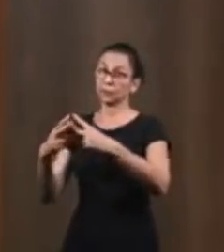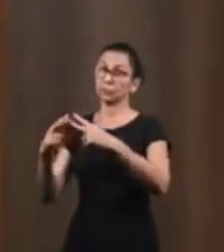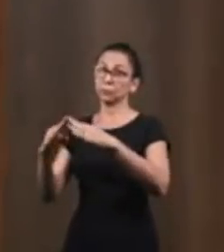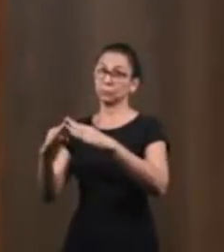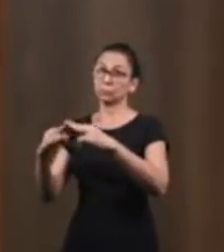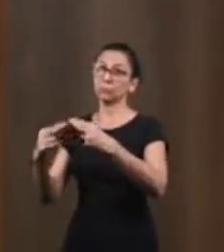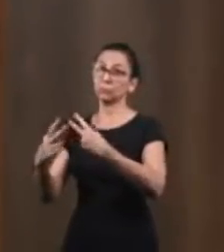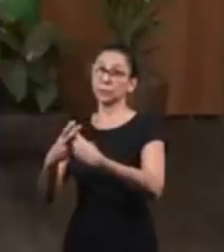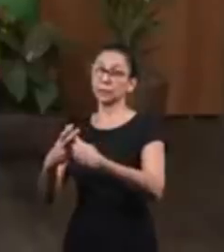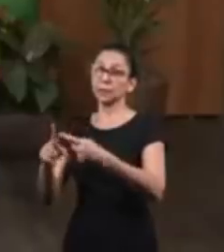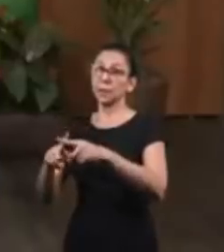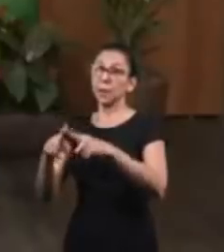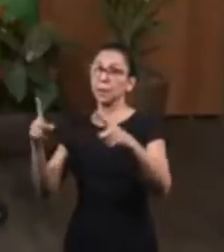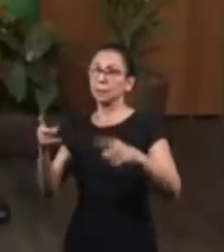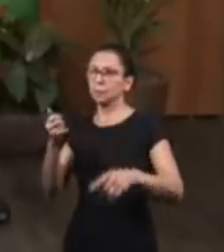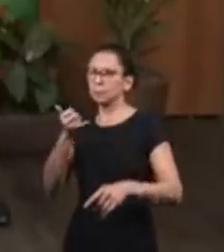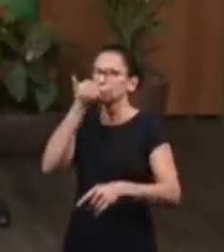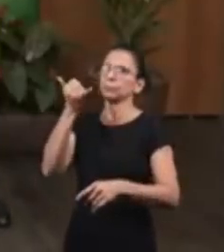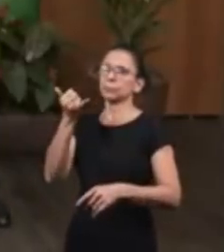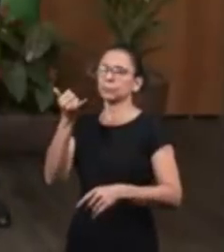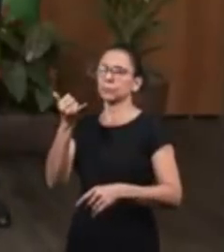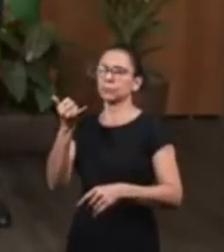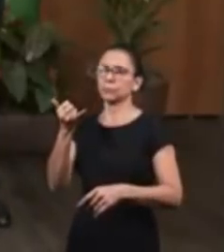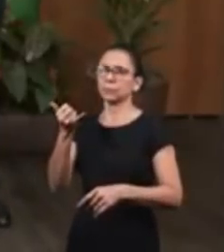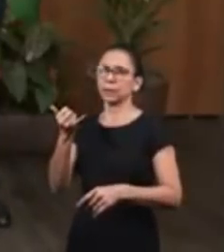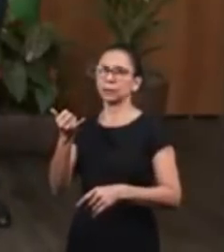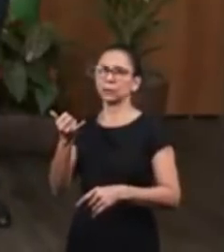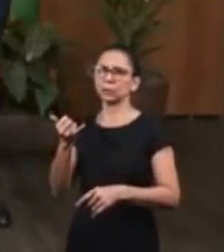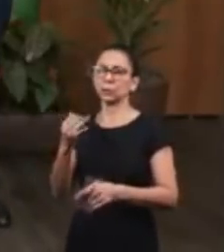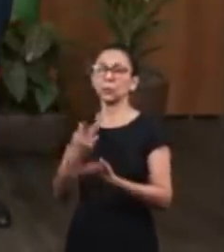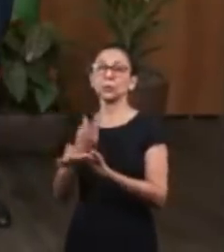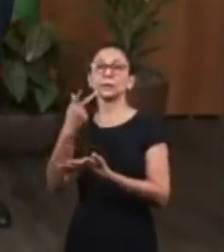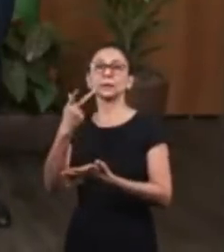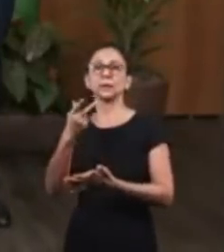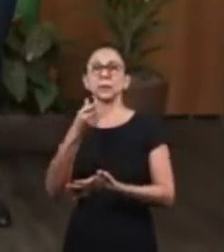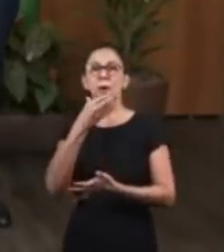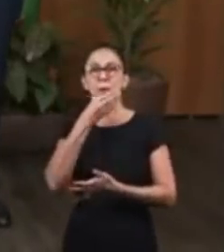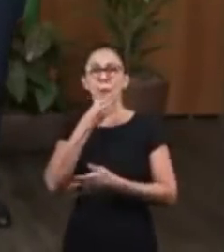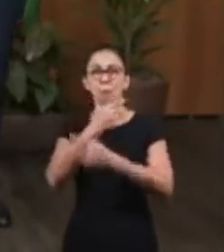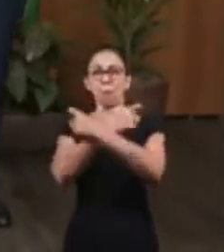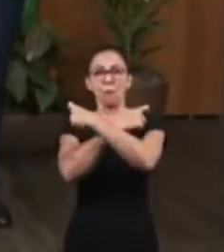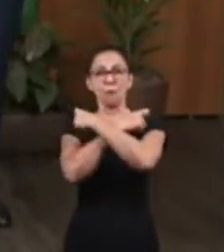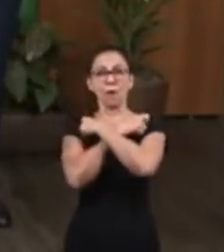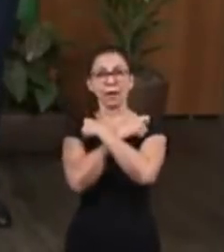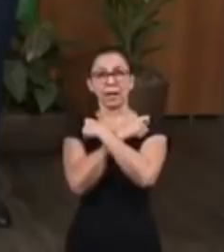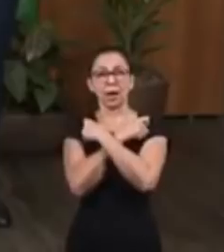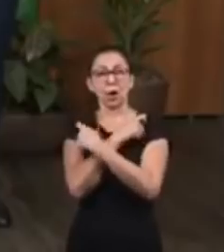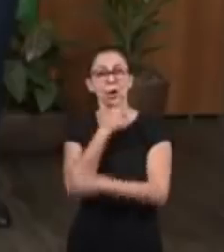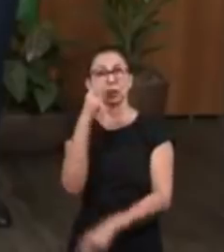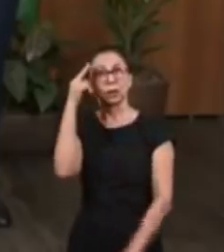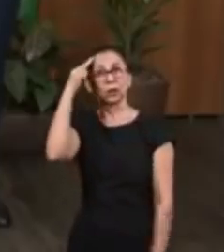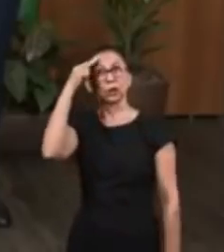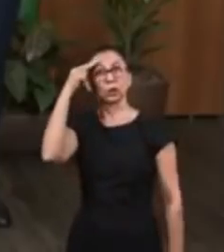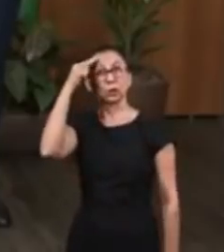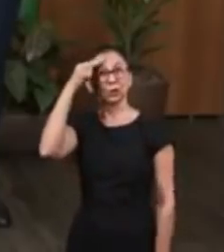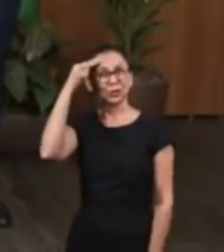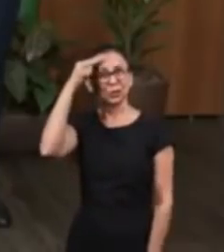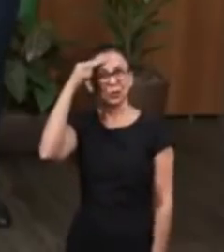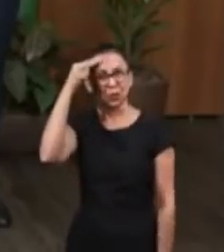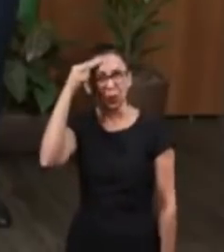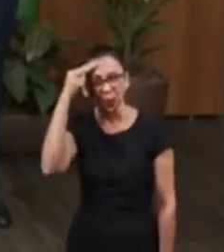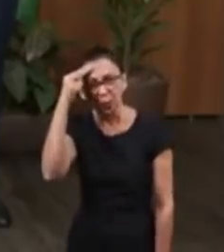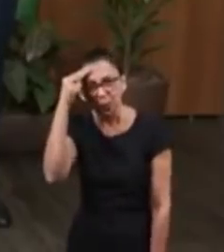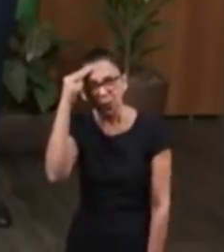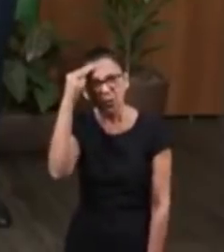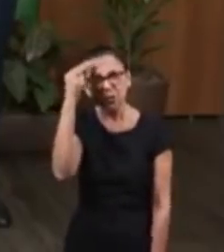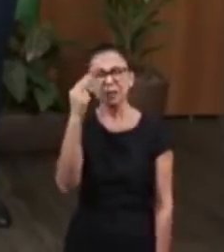there was an incident in which Pharaoh had a dream which no one could explain. And then,